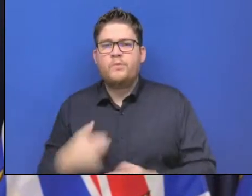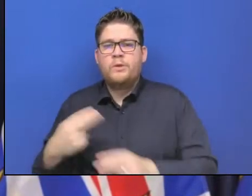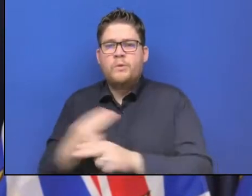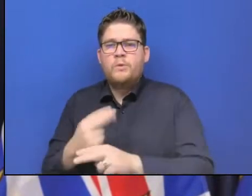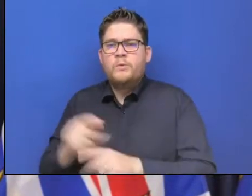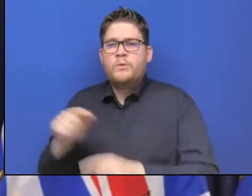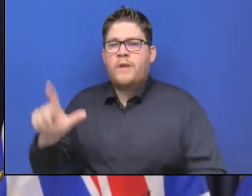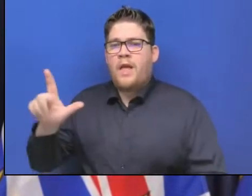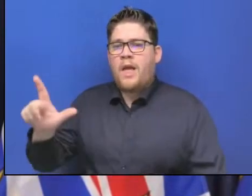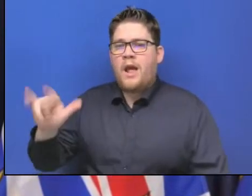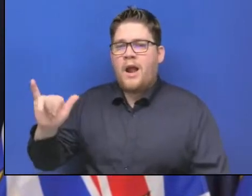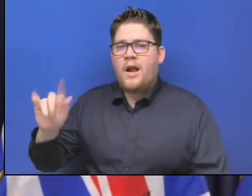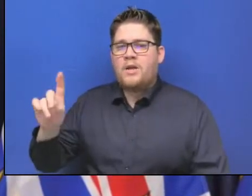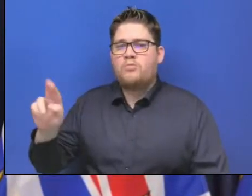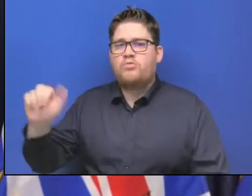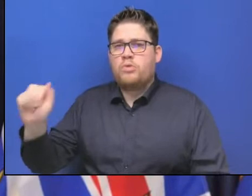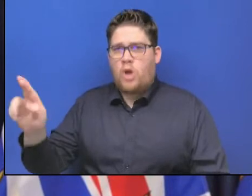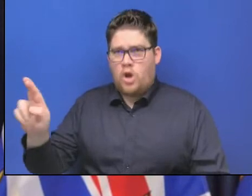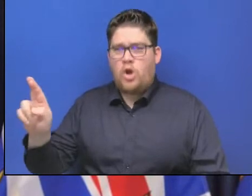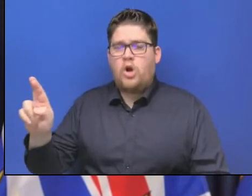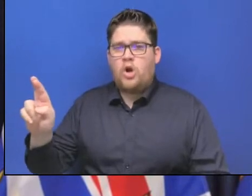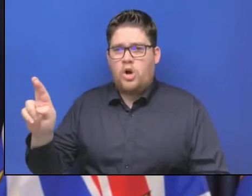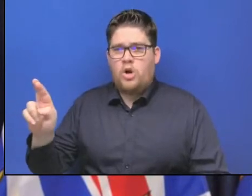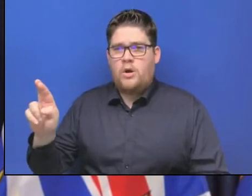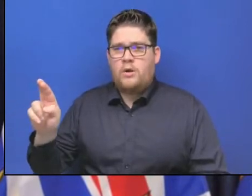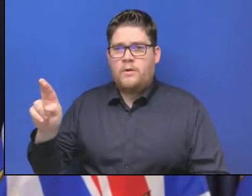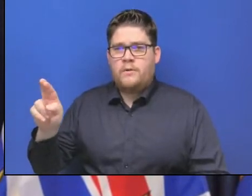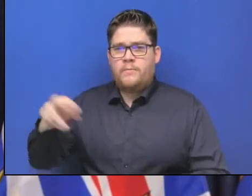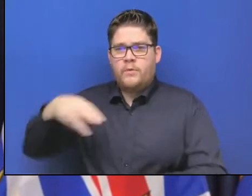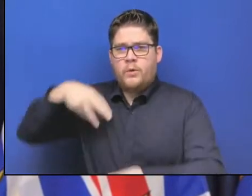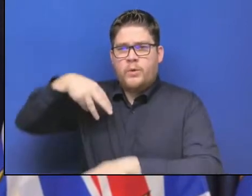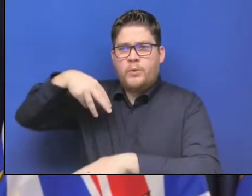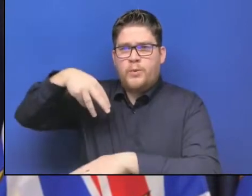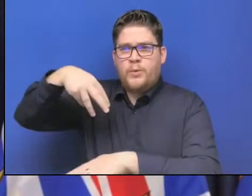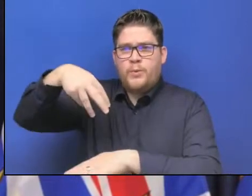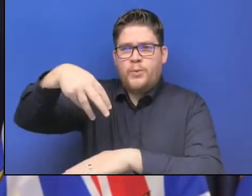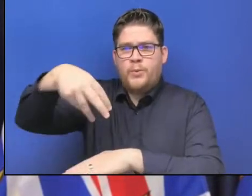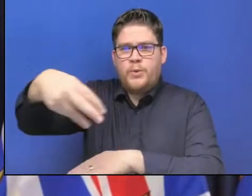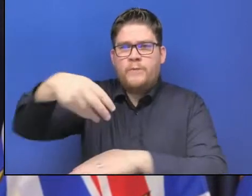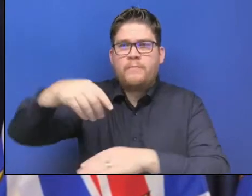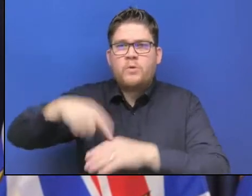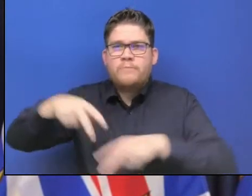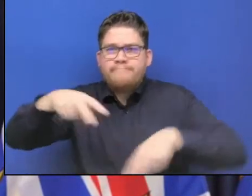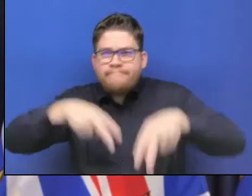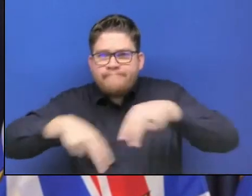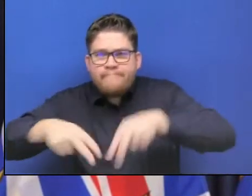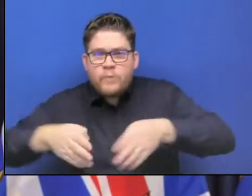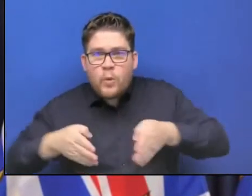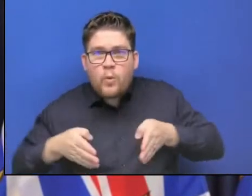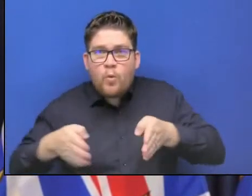the state of the road and a potential reworking of that road. There